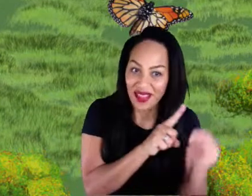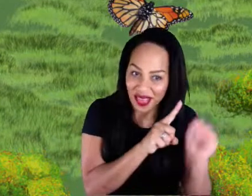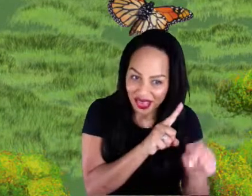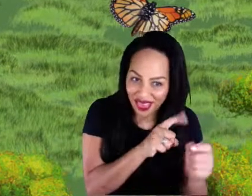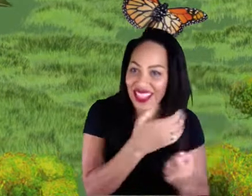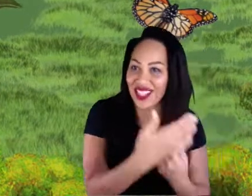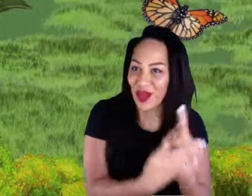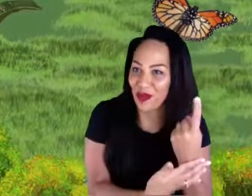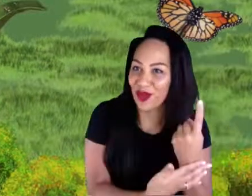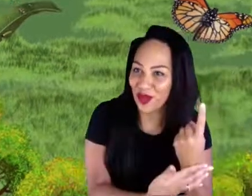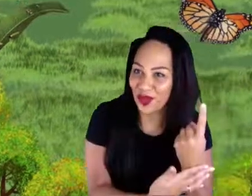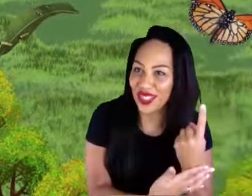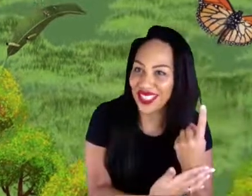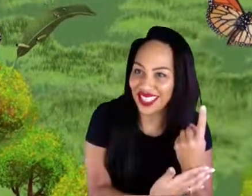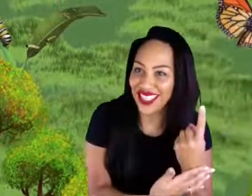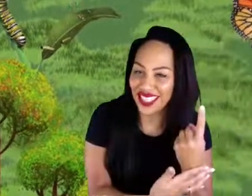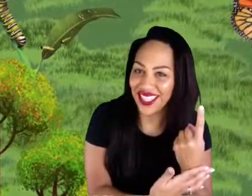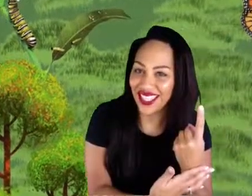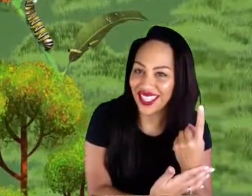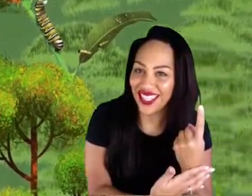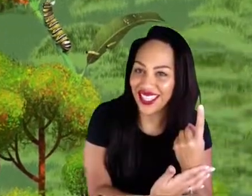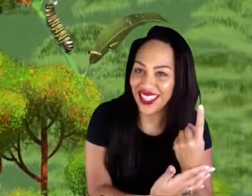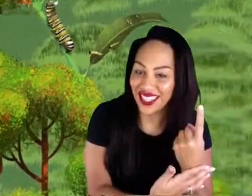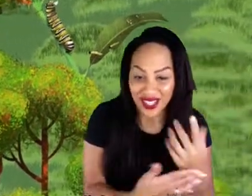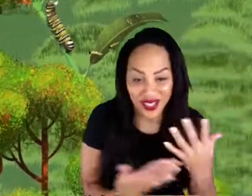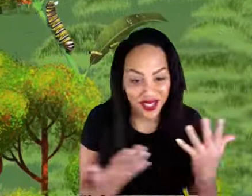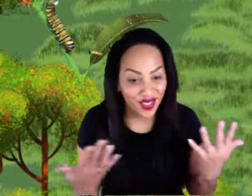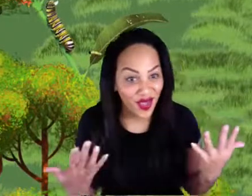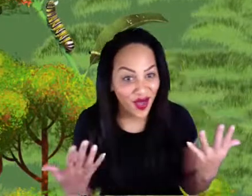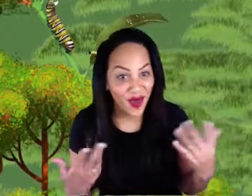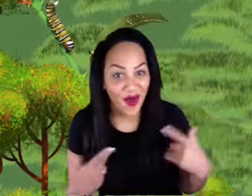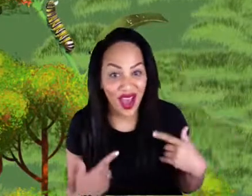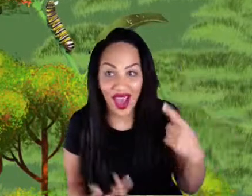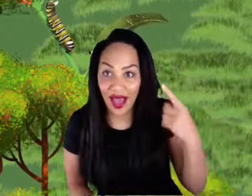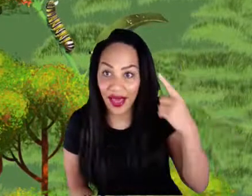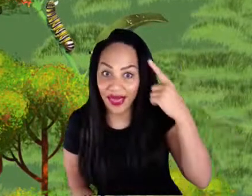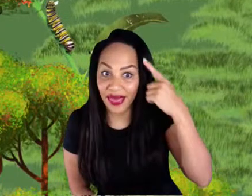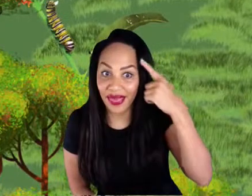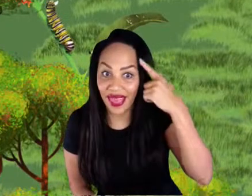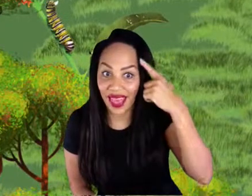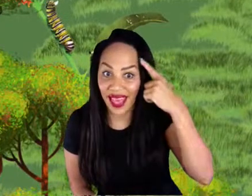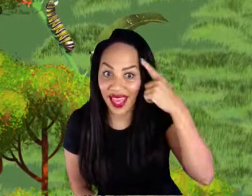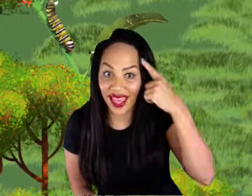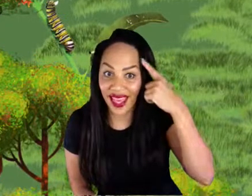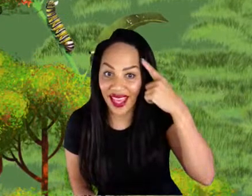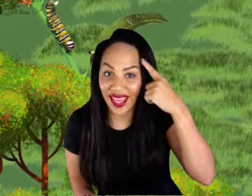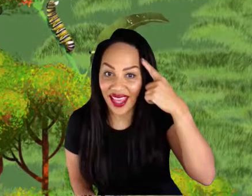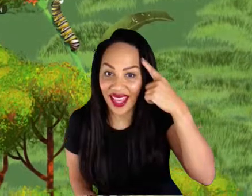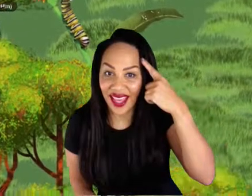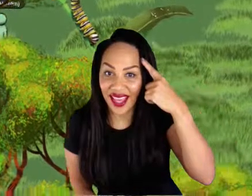So I think I would like to show the ocean space